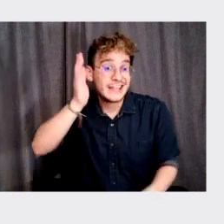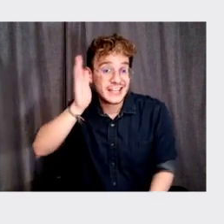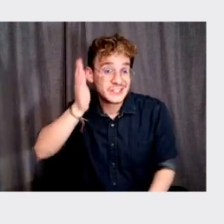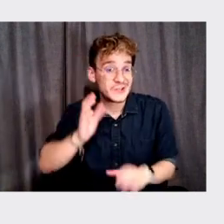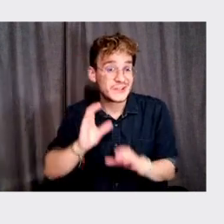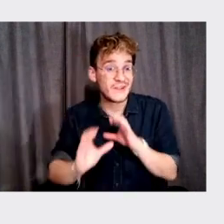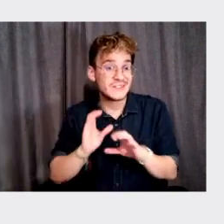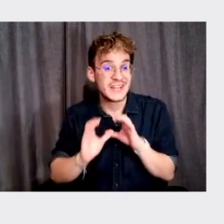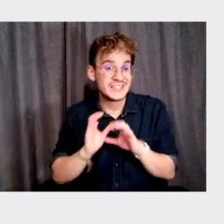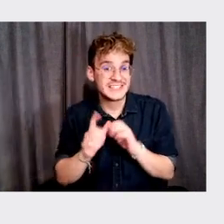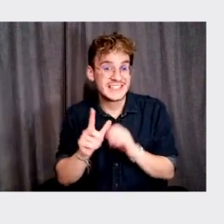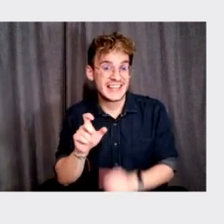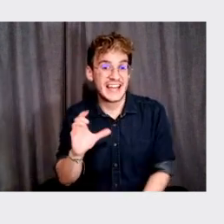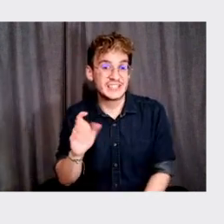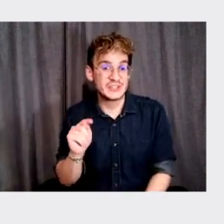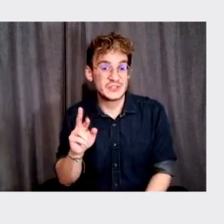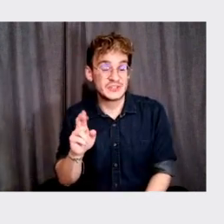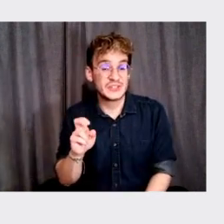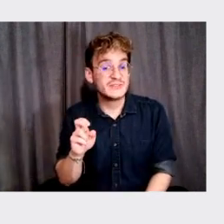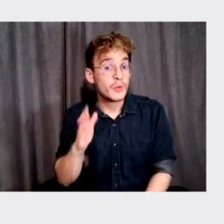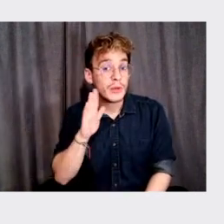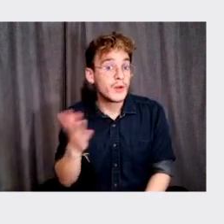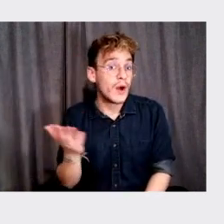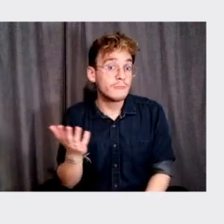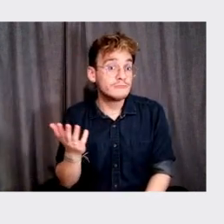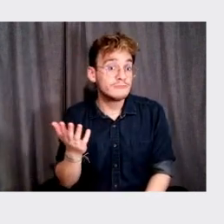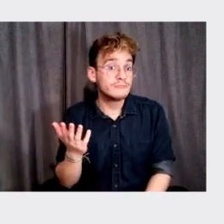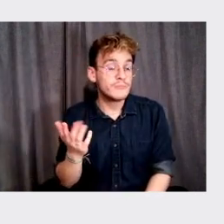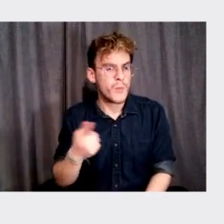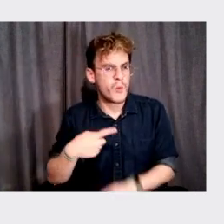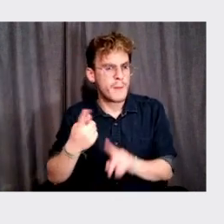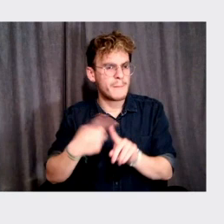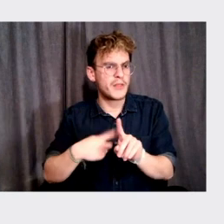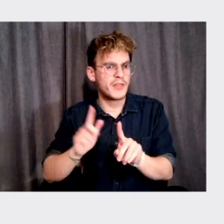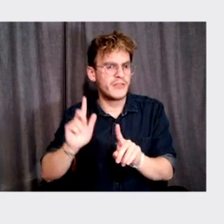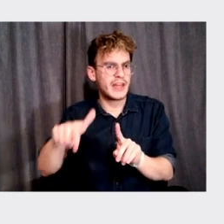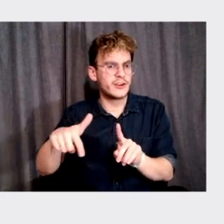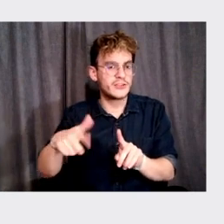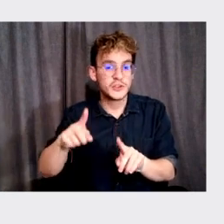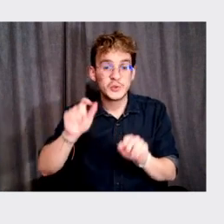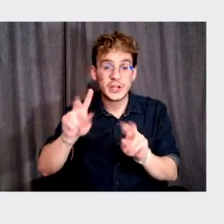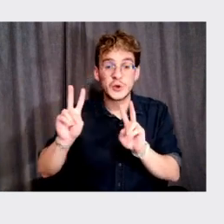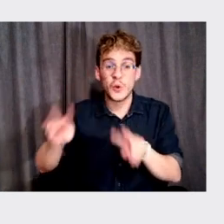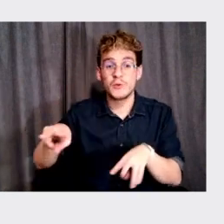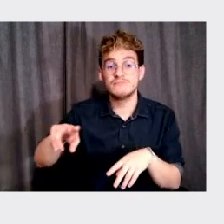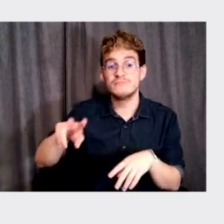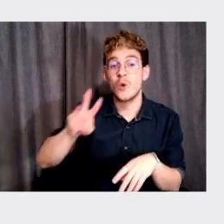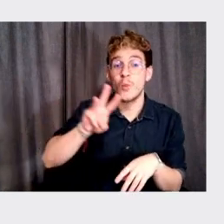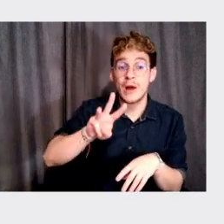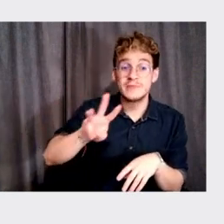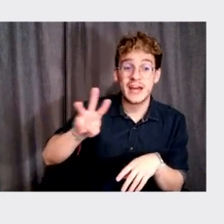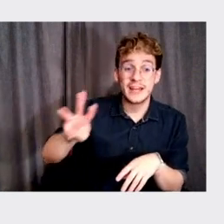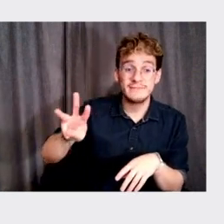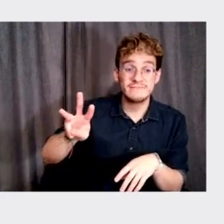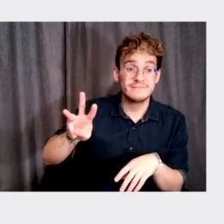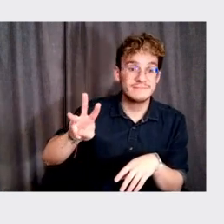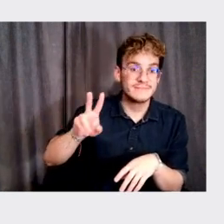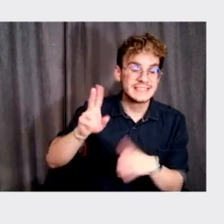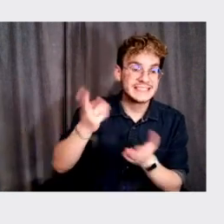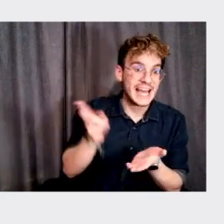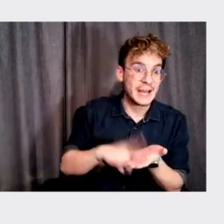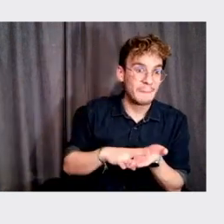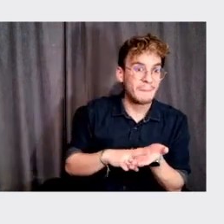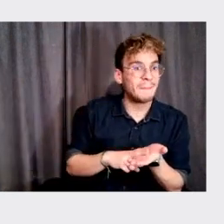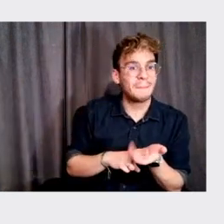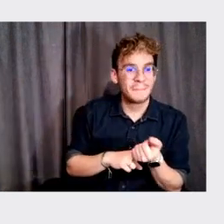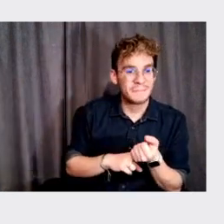conversations lecture, which will be, uh, about a month from now. You can visit our website and, uh, and sign up